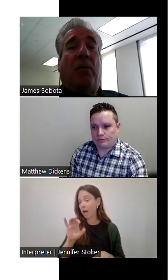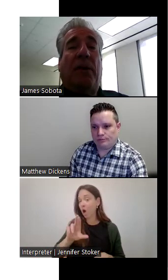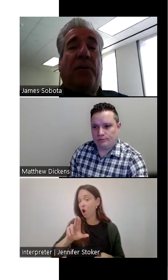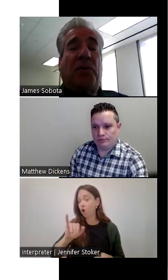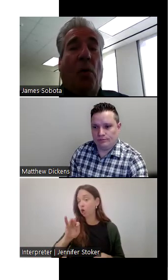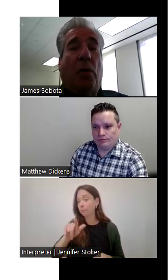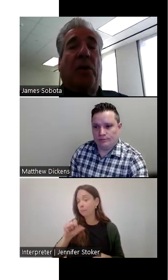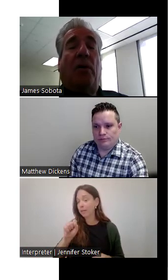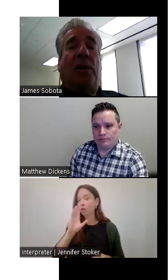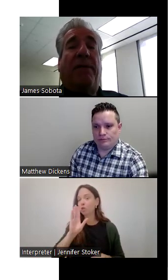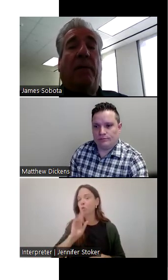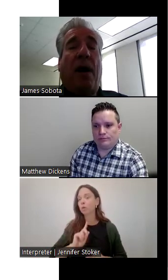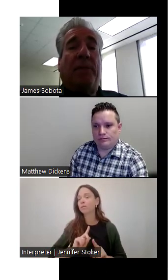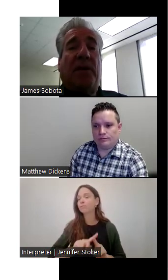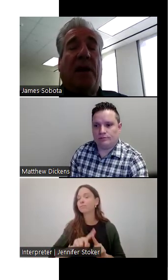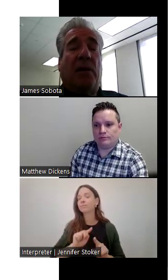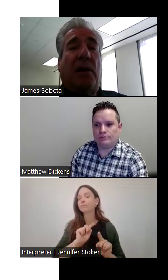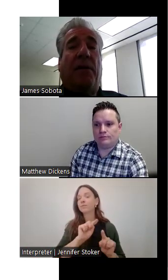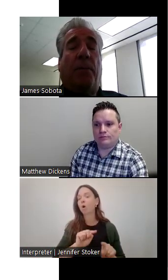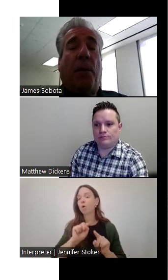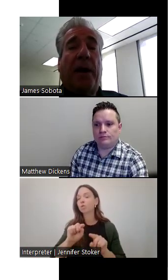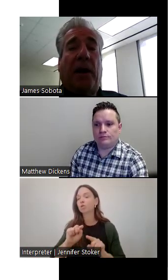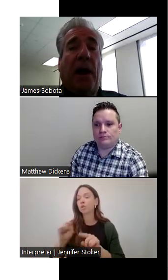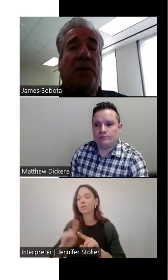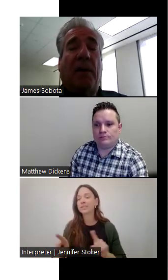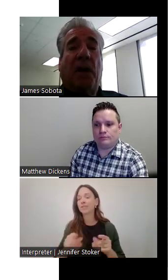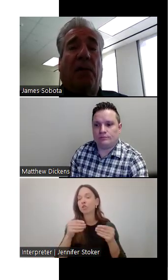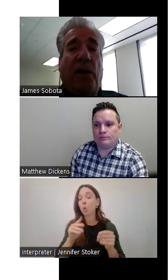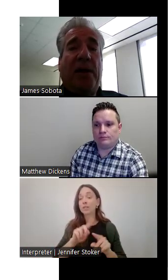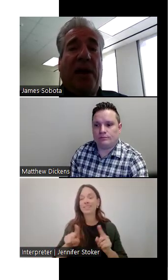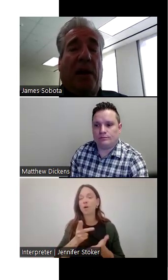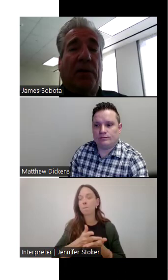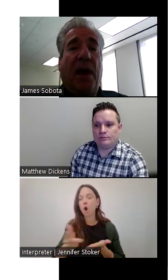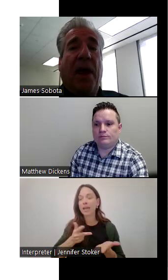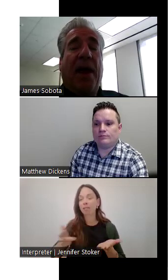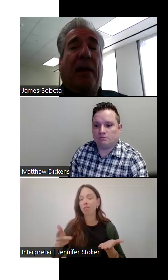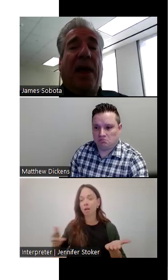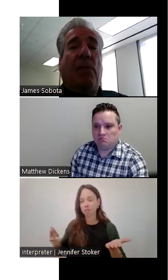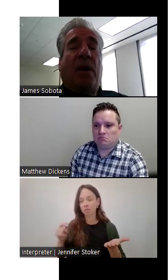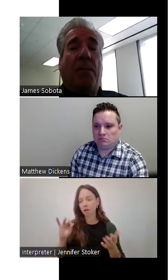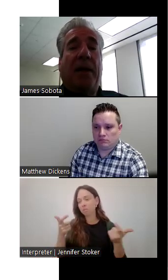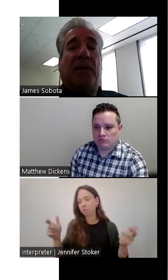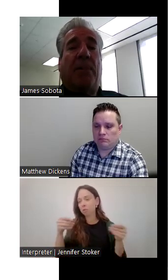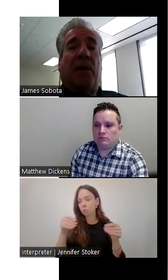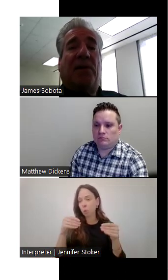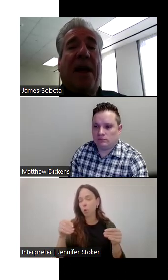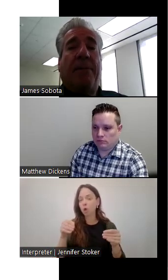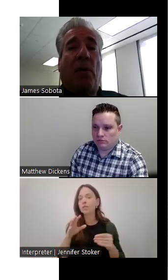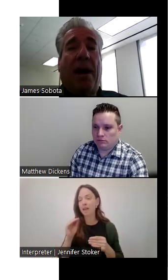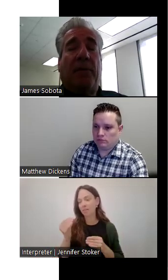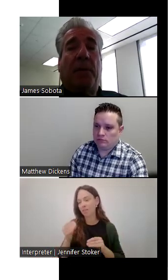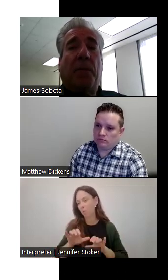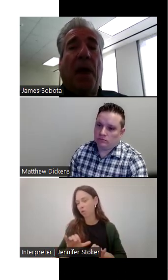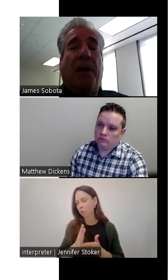they'll go to different stores, they'll go to different crime centers, to different parking lots of retailers, and they will commit some of the